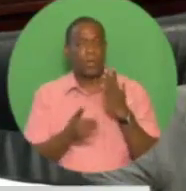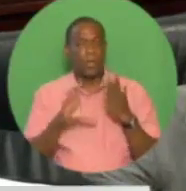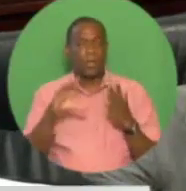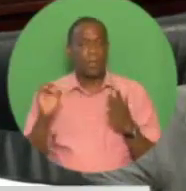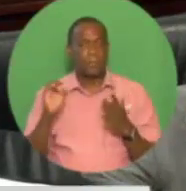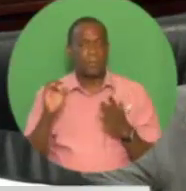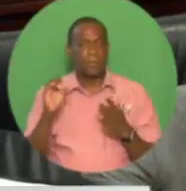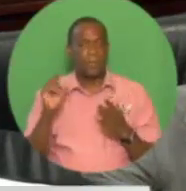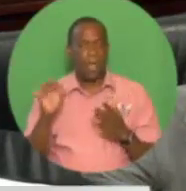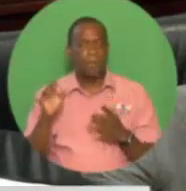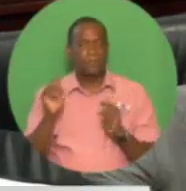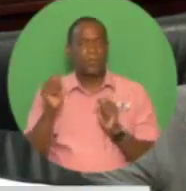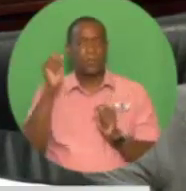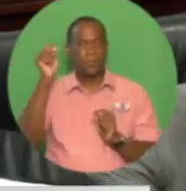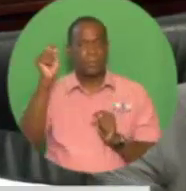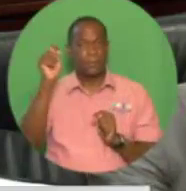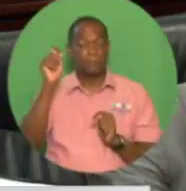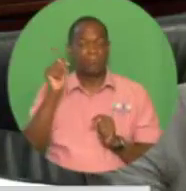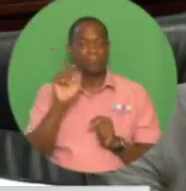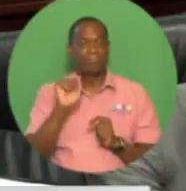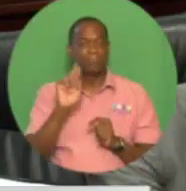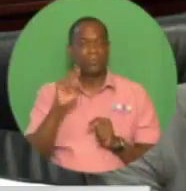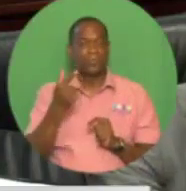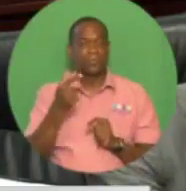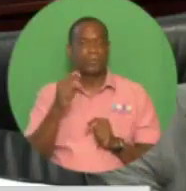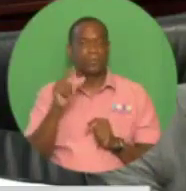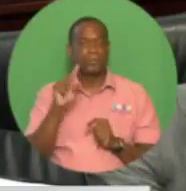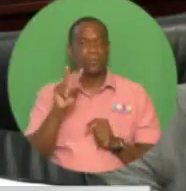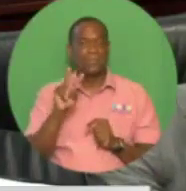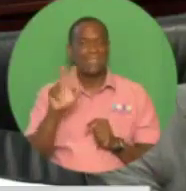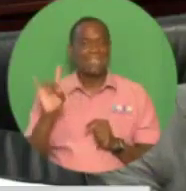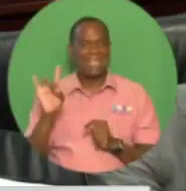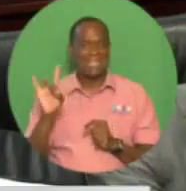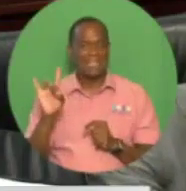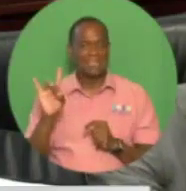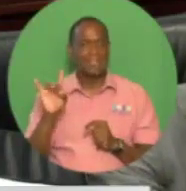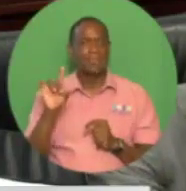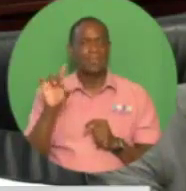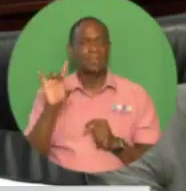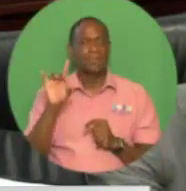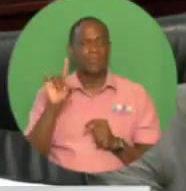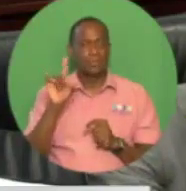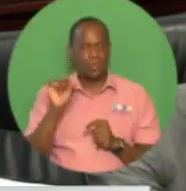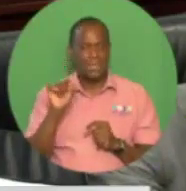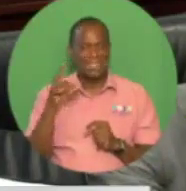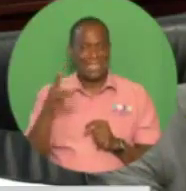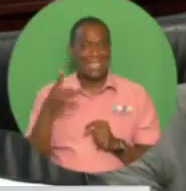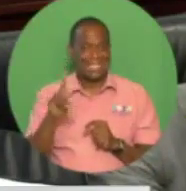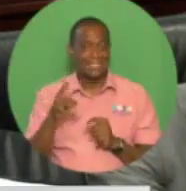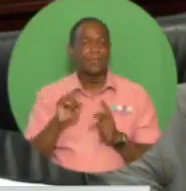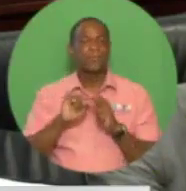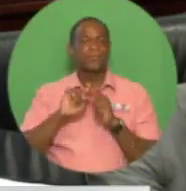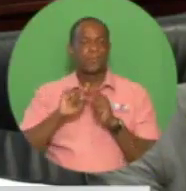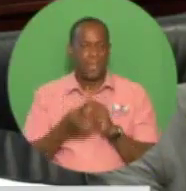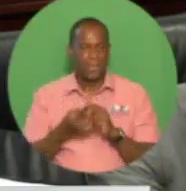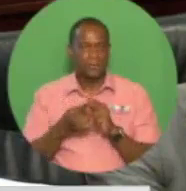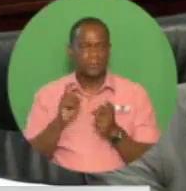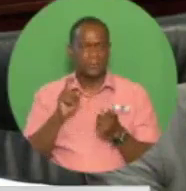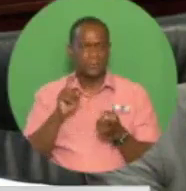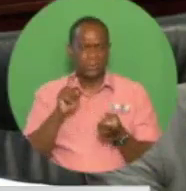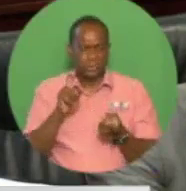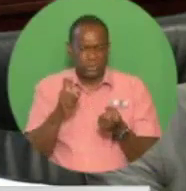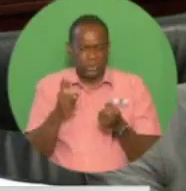On August the 28th, 2018, the road to sustainability, we began the process of reforming the petroleum company